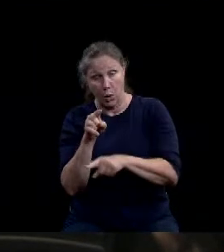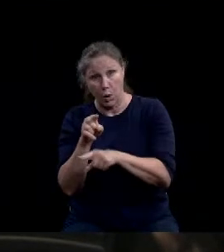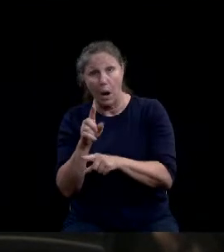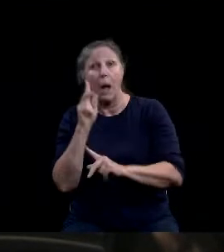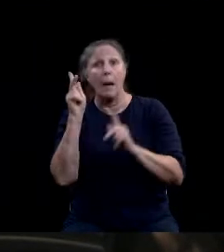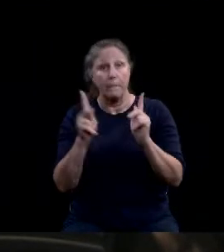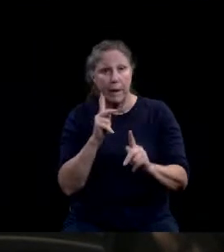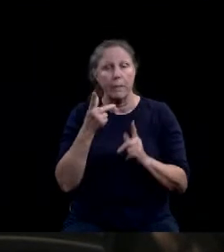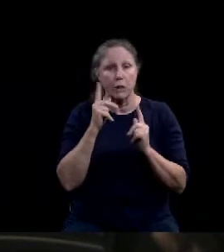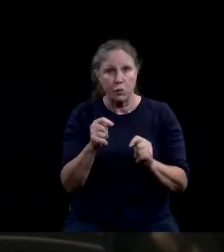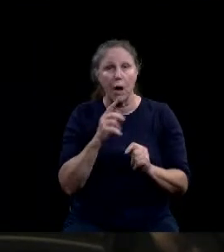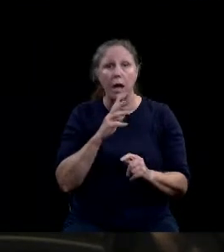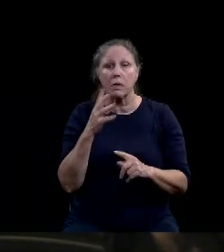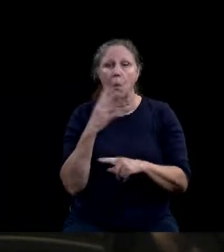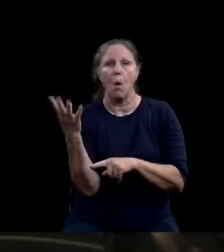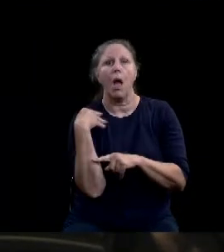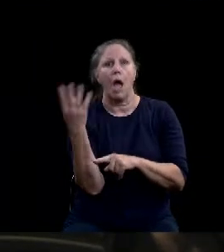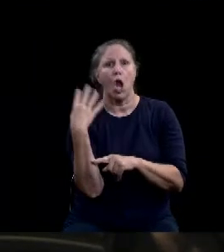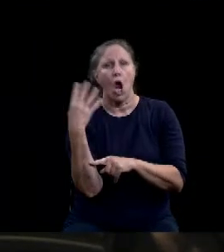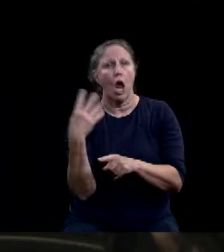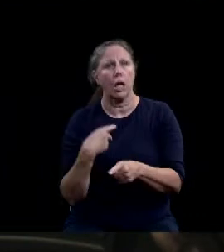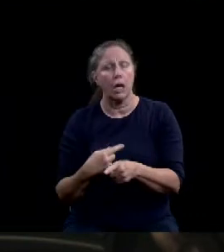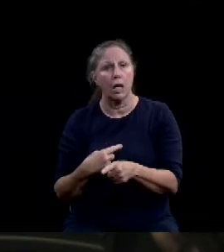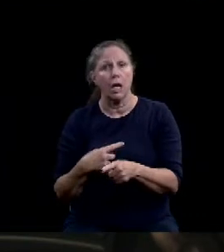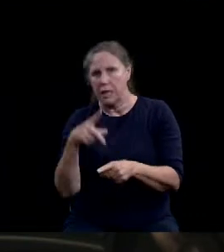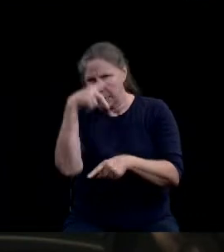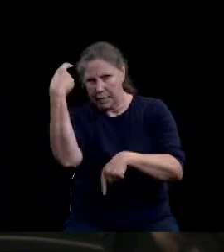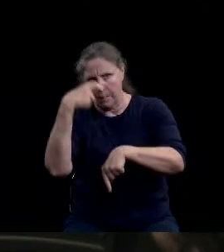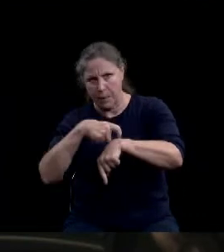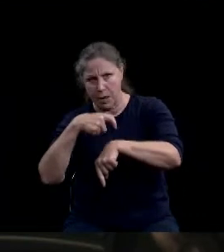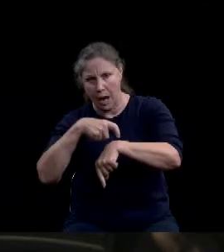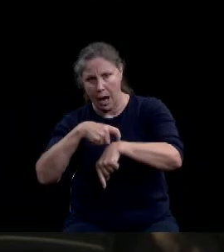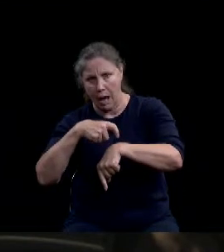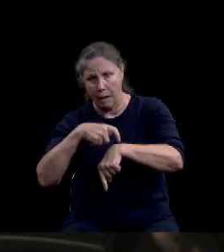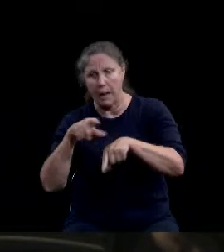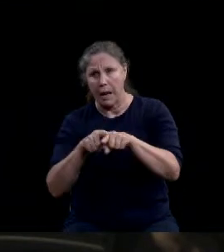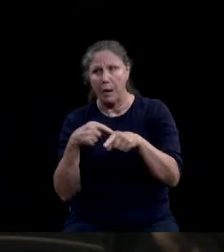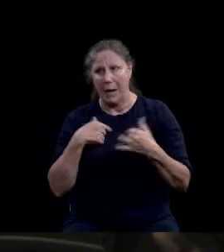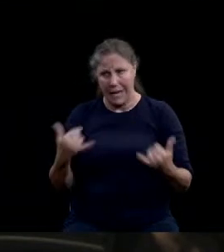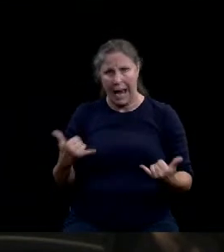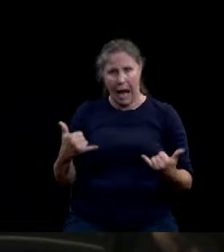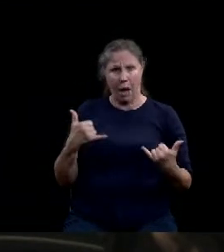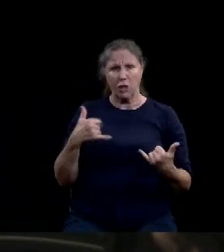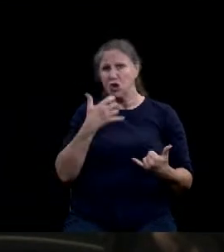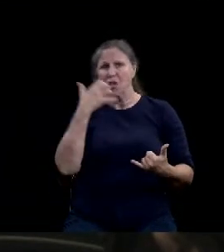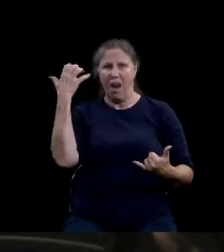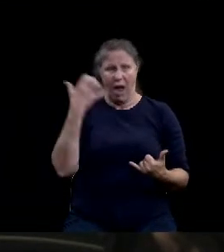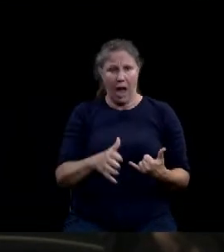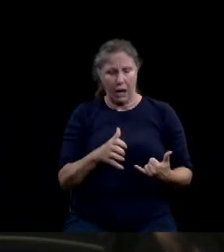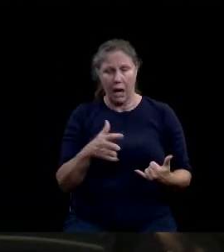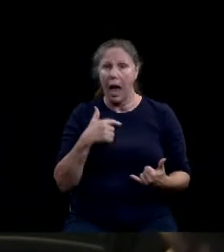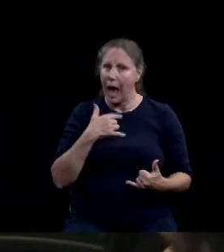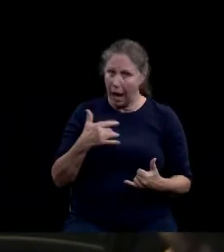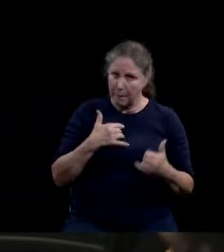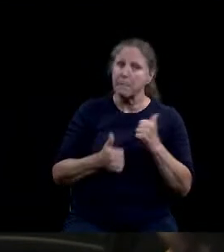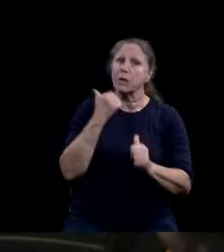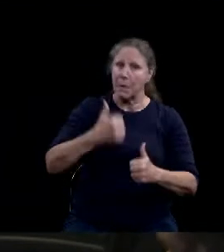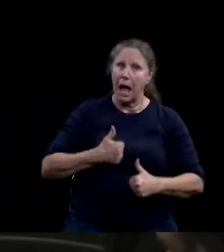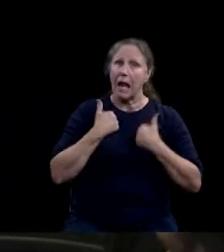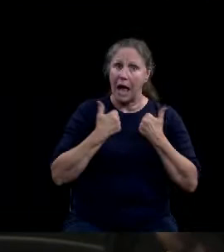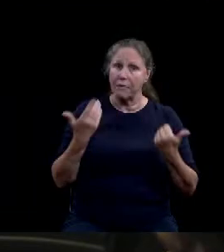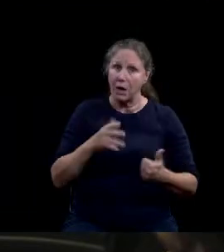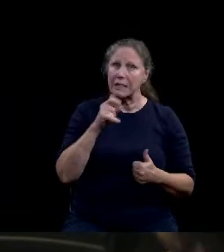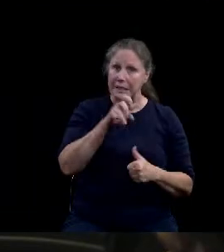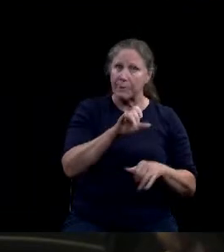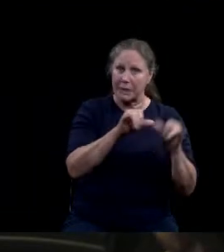In the summertime and times like we got right now, because I've lived most of my life on septic systems as a kid and